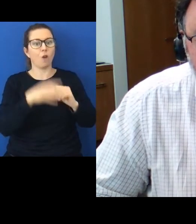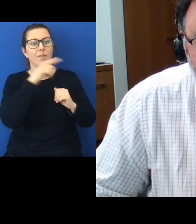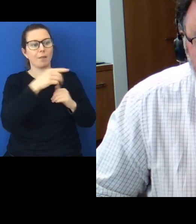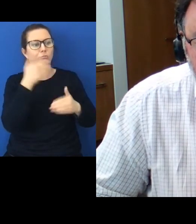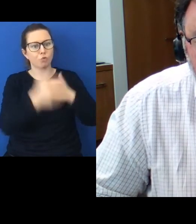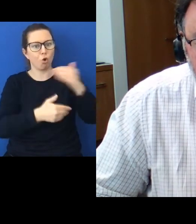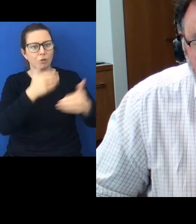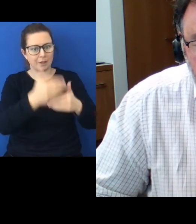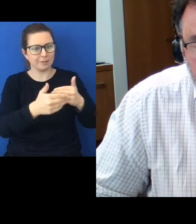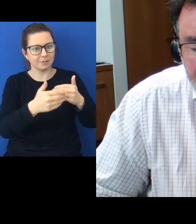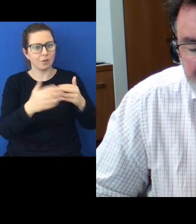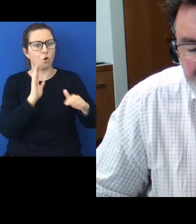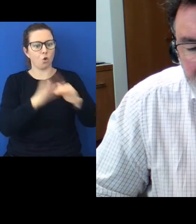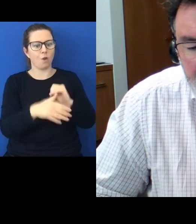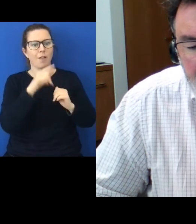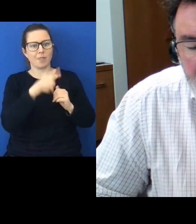respect to strategic partnerships